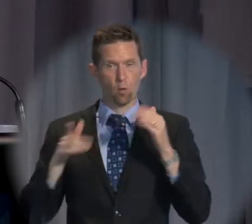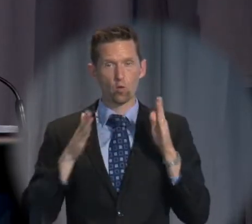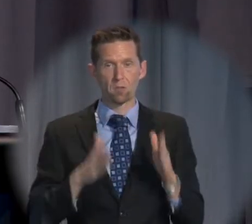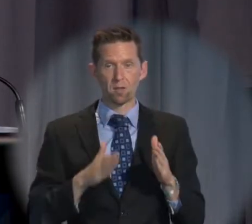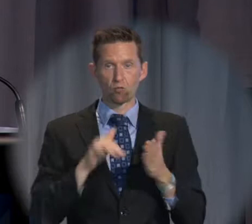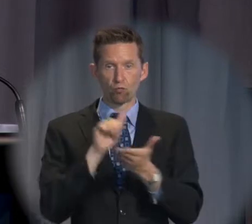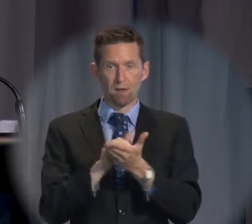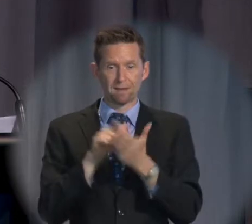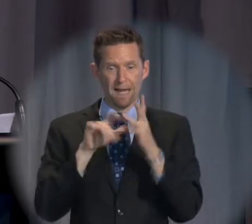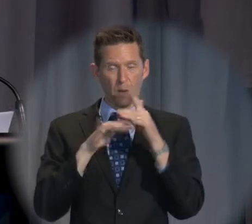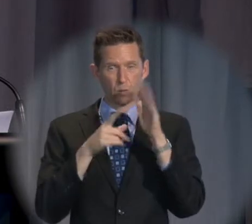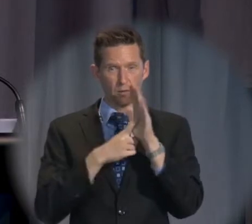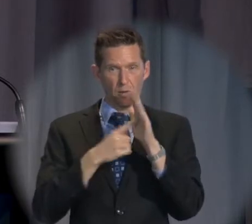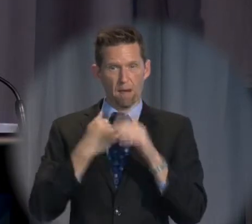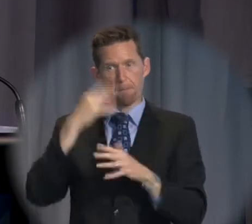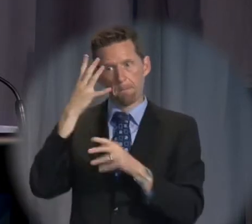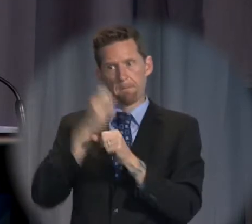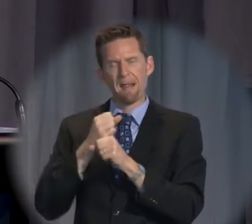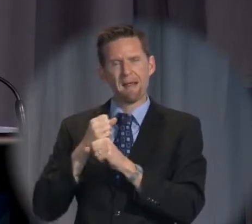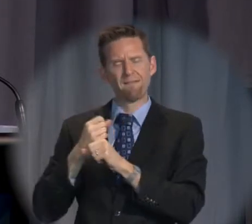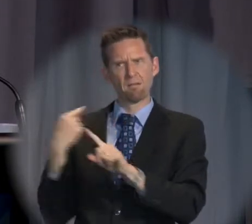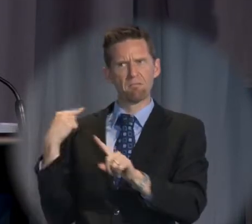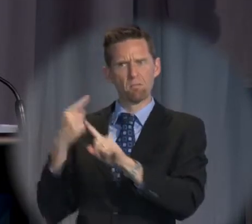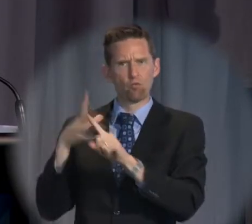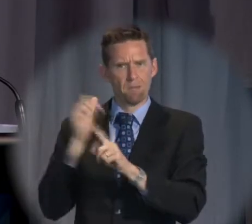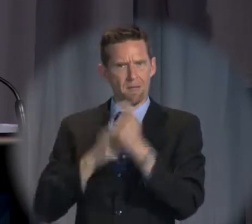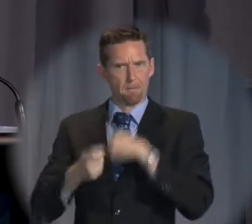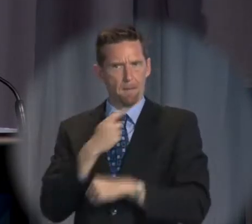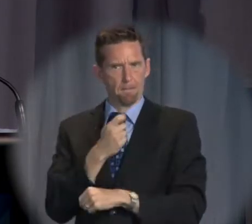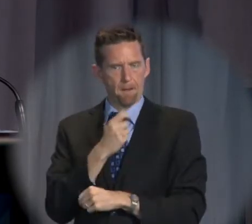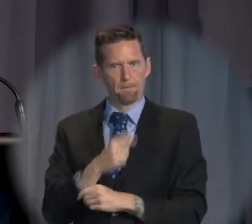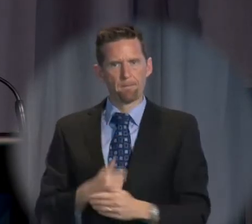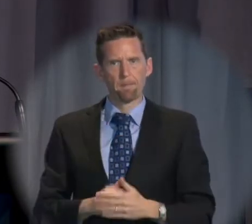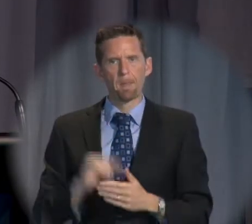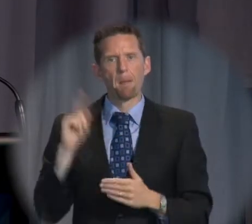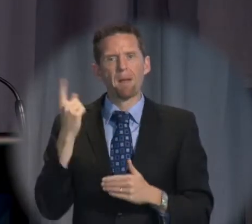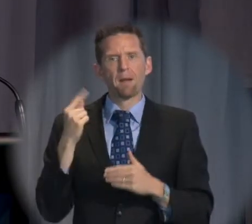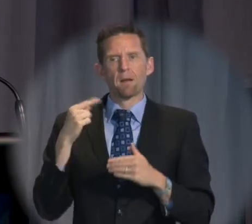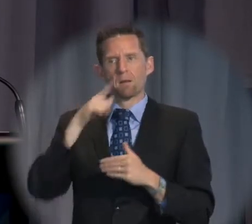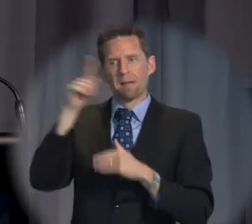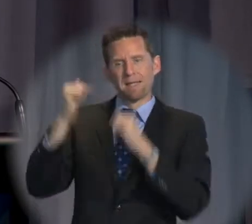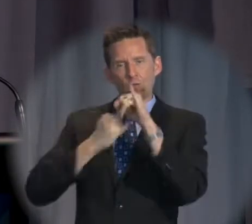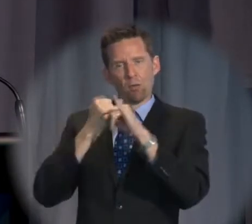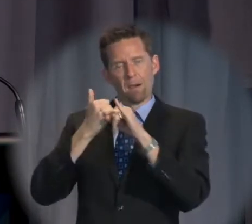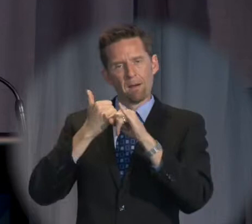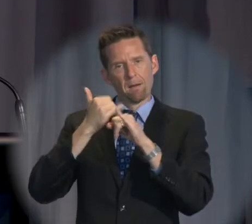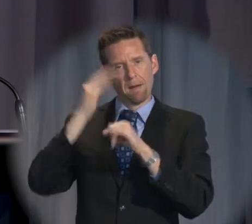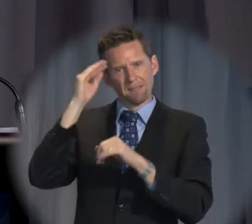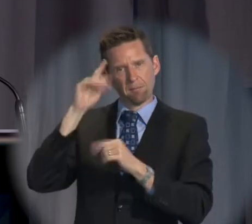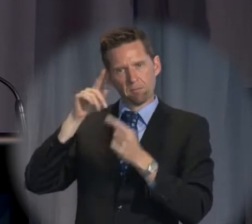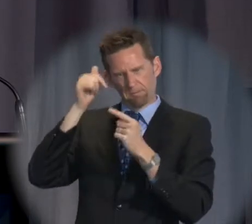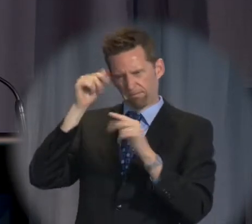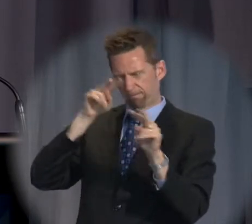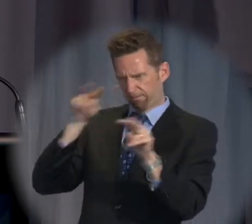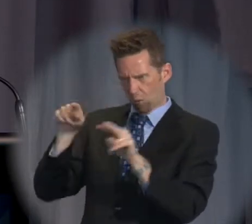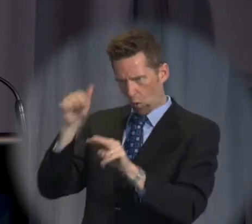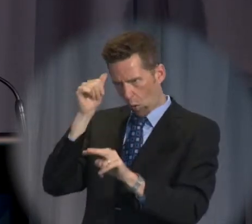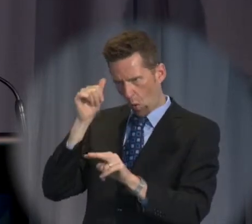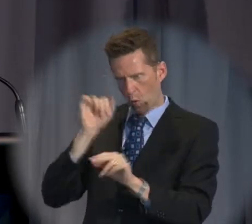believe, historically, it deserves to be a member. But it will not be lost on the international community that Australia's detention policies